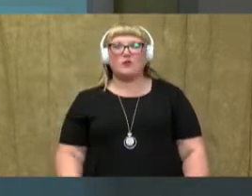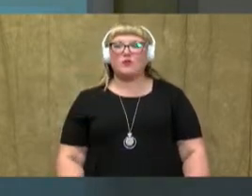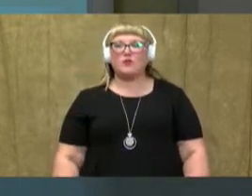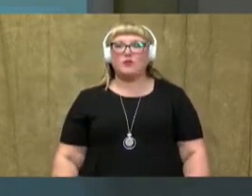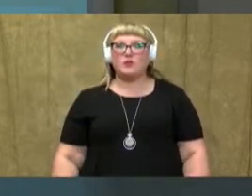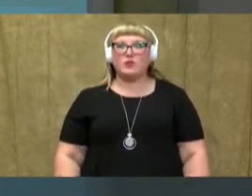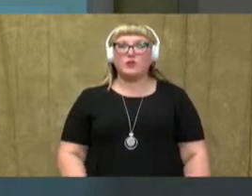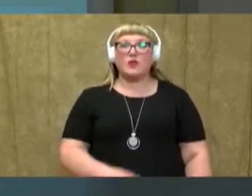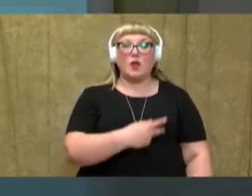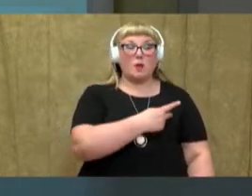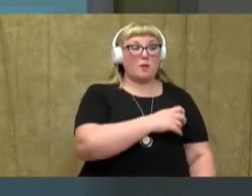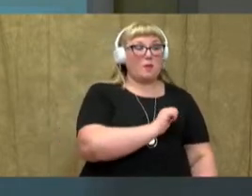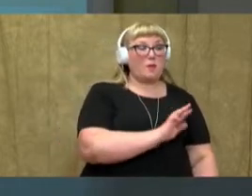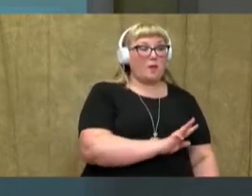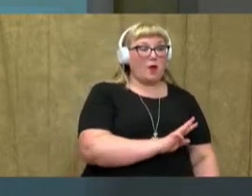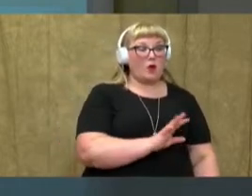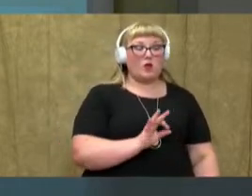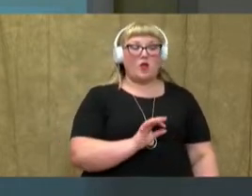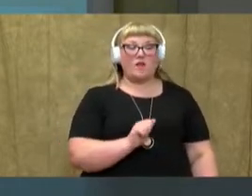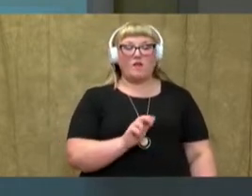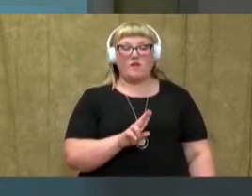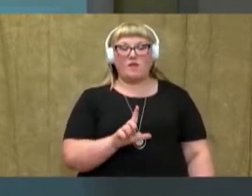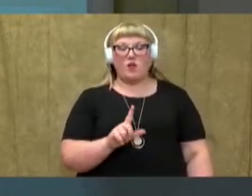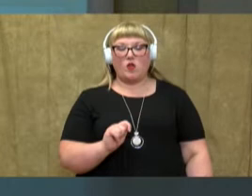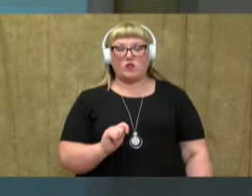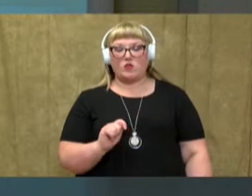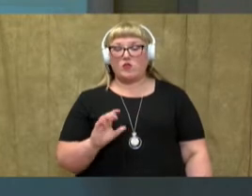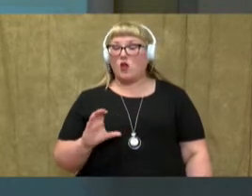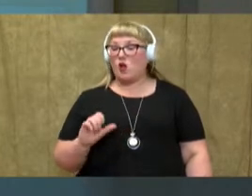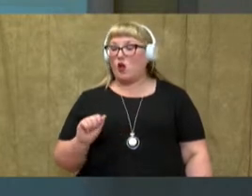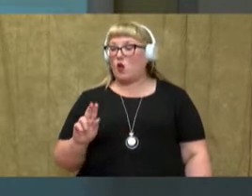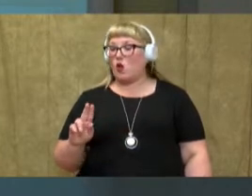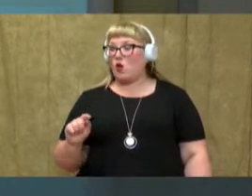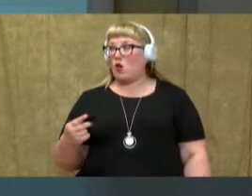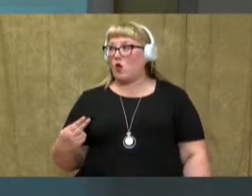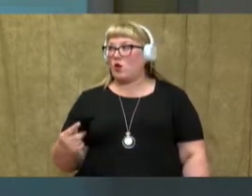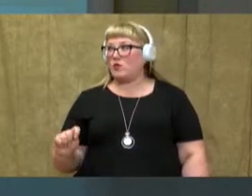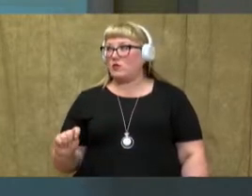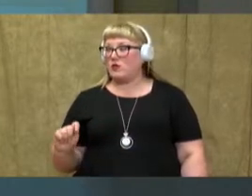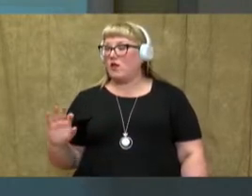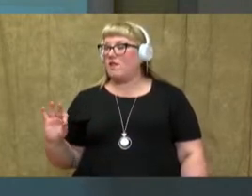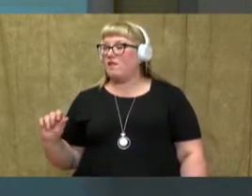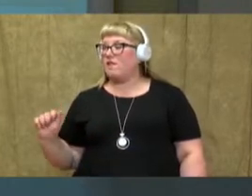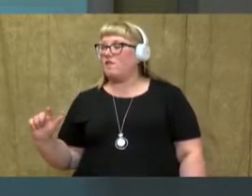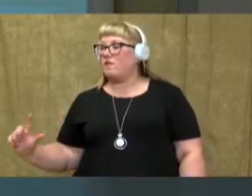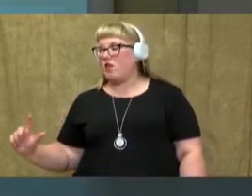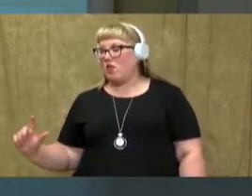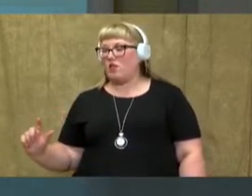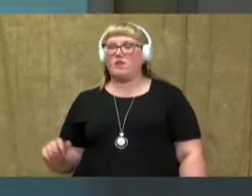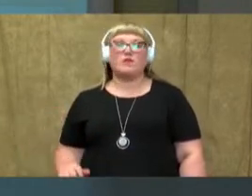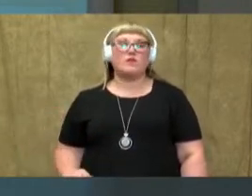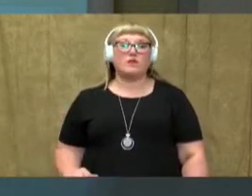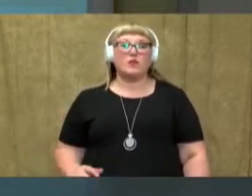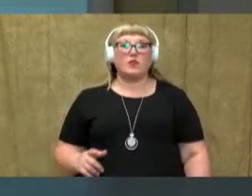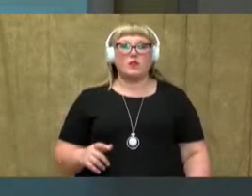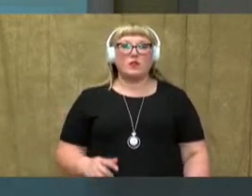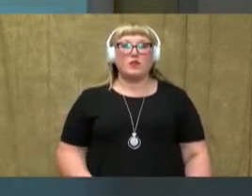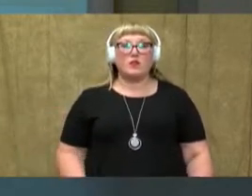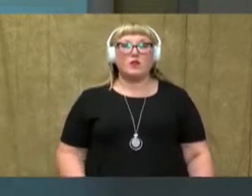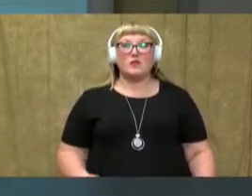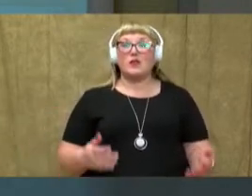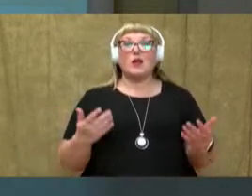Paw, fault, caught, fall. Let's try some together.